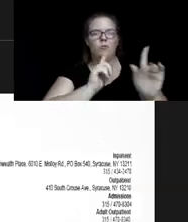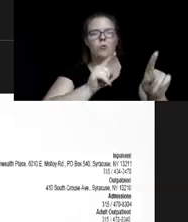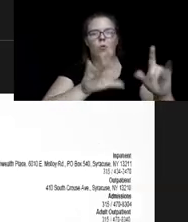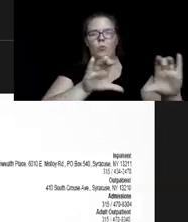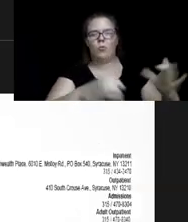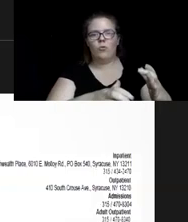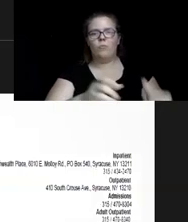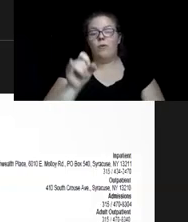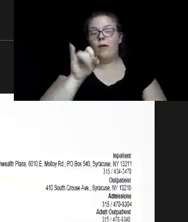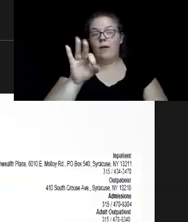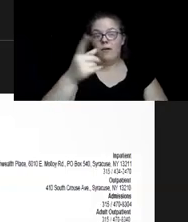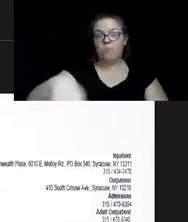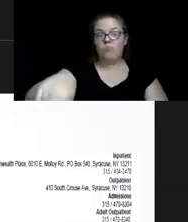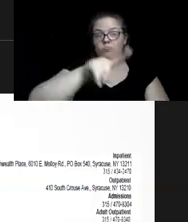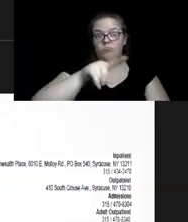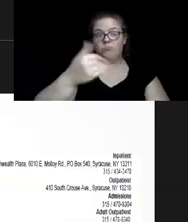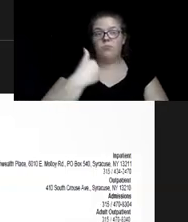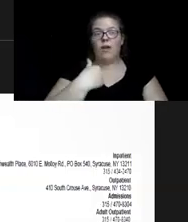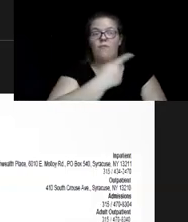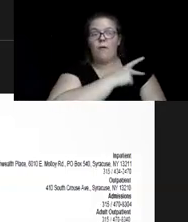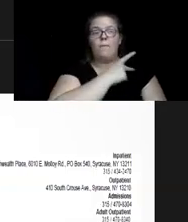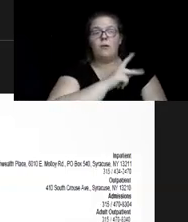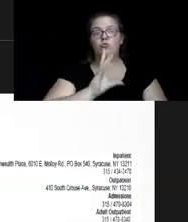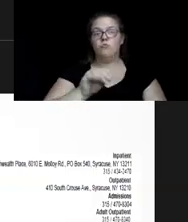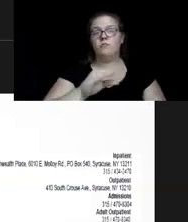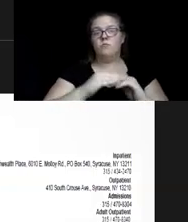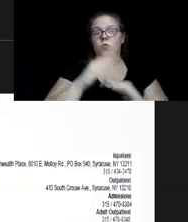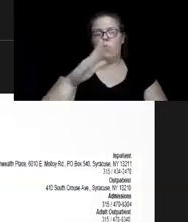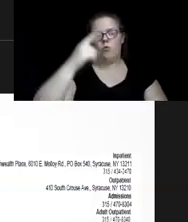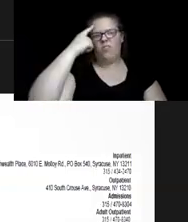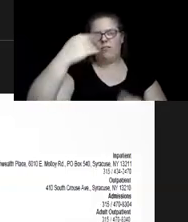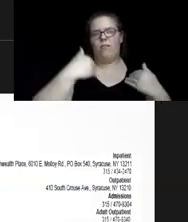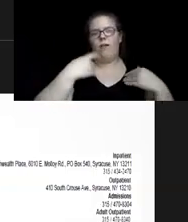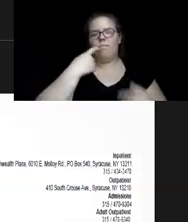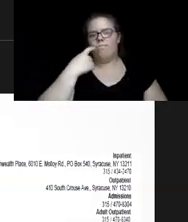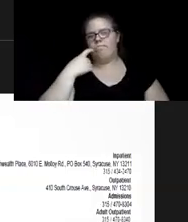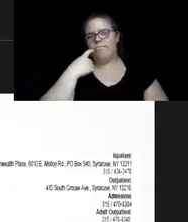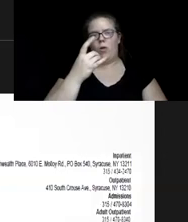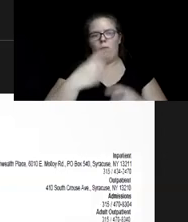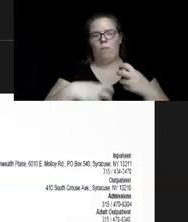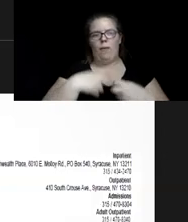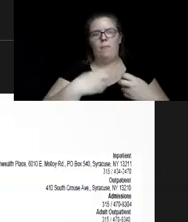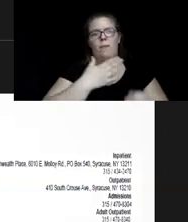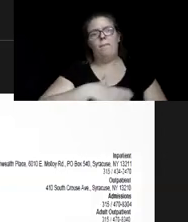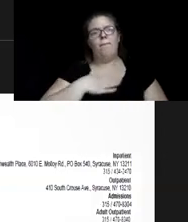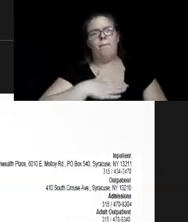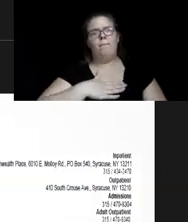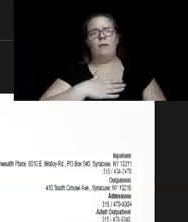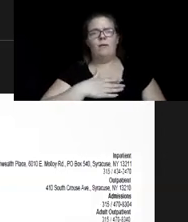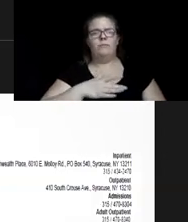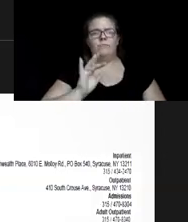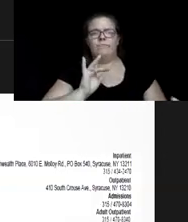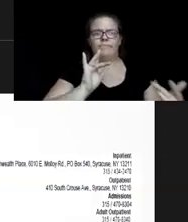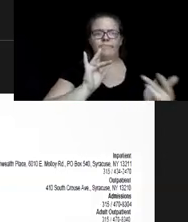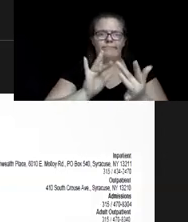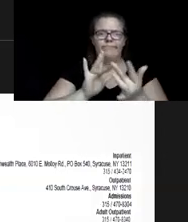If any of you have a patient that's 15 older or you feel has a problem, please don't hesitate to either call for them or have them call us